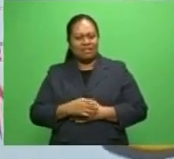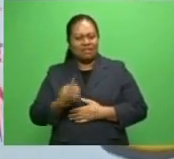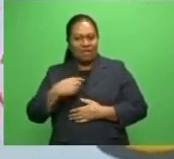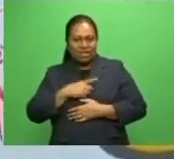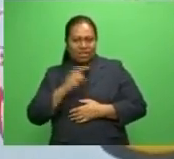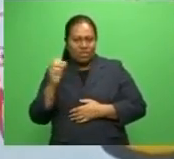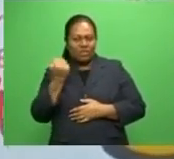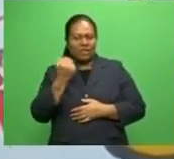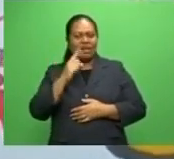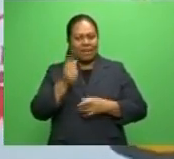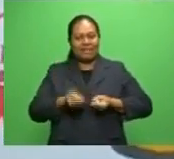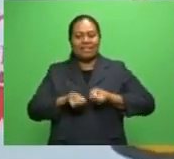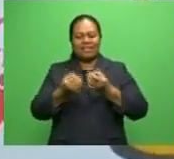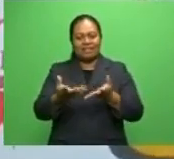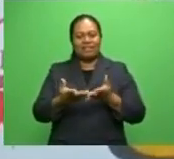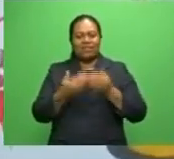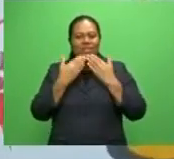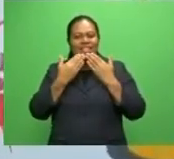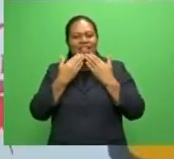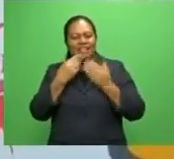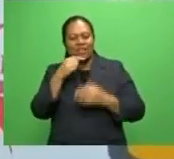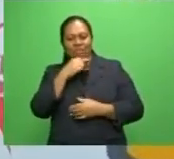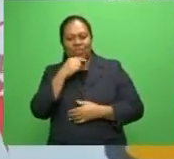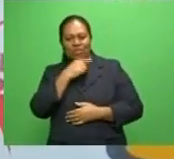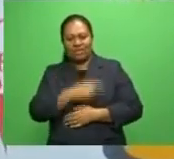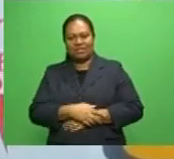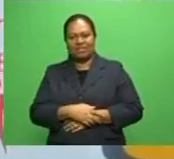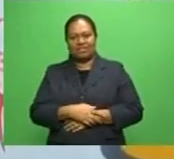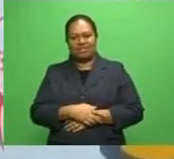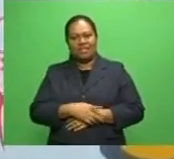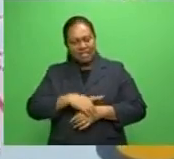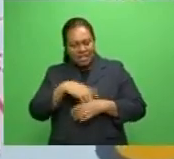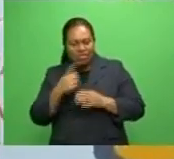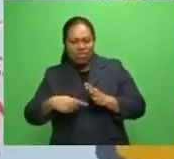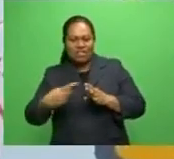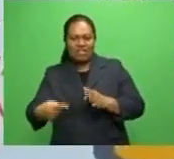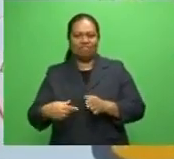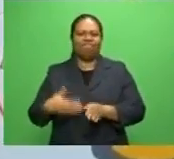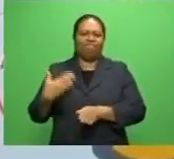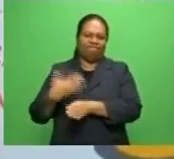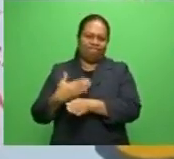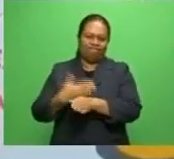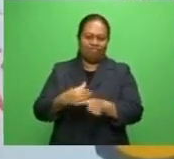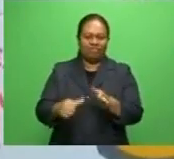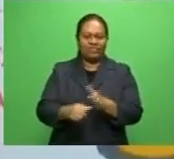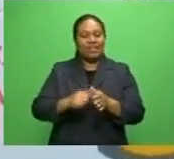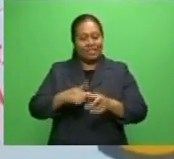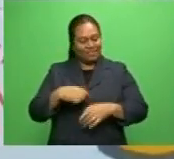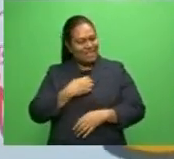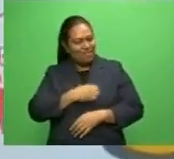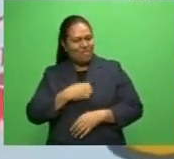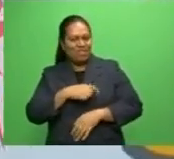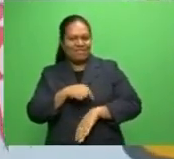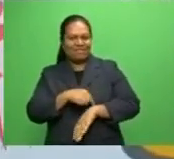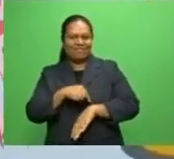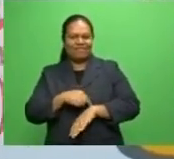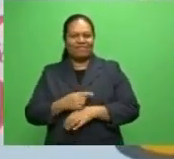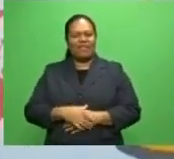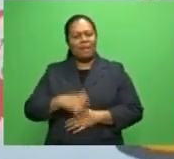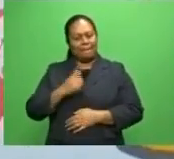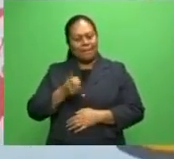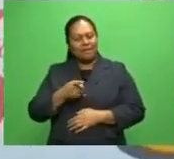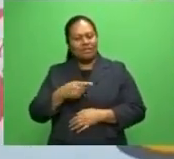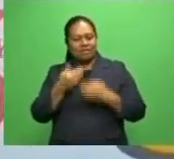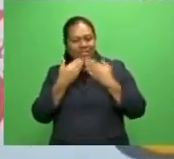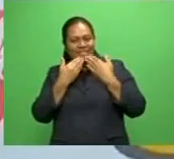So took the credit to the boys, for the Compositor. They kept fighting till the end. So it's bit of emotional time for me. I think the boys have